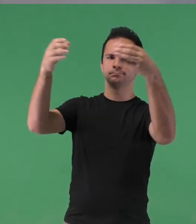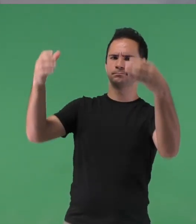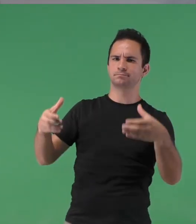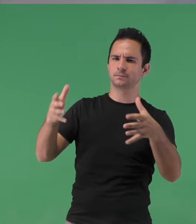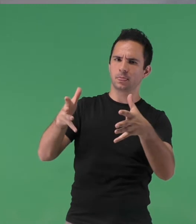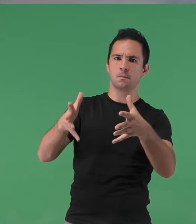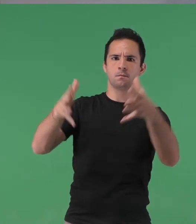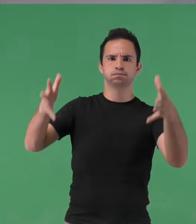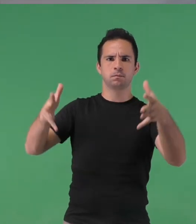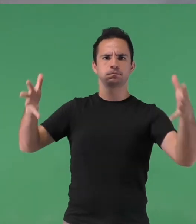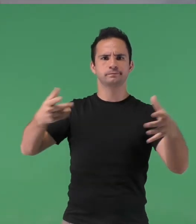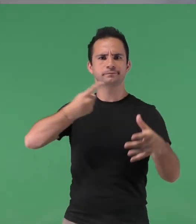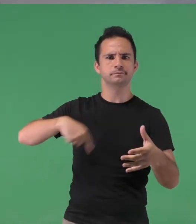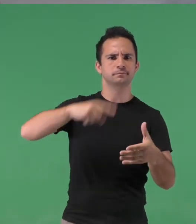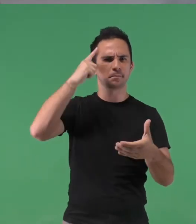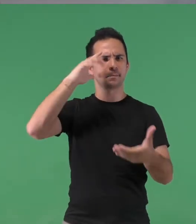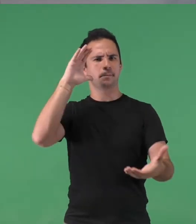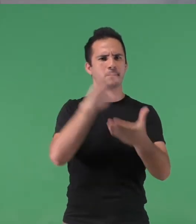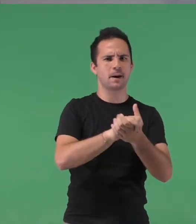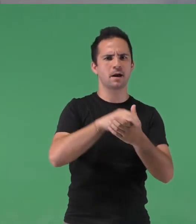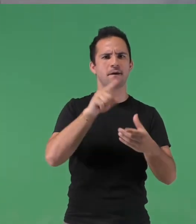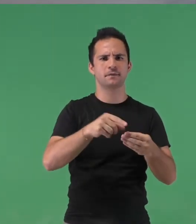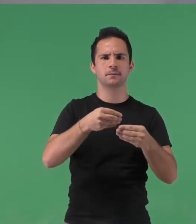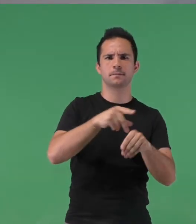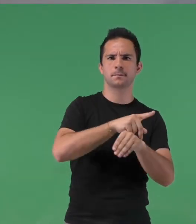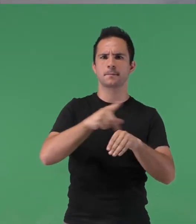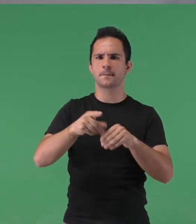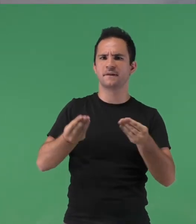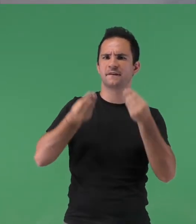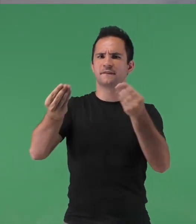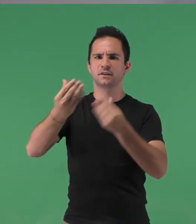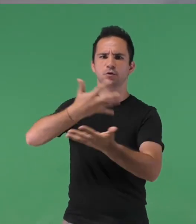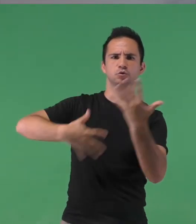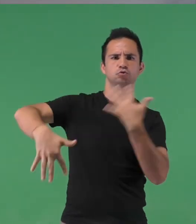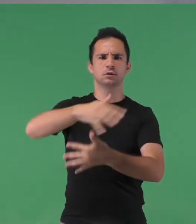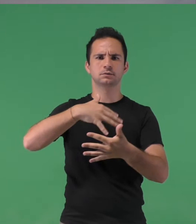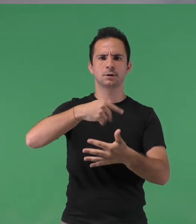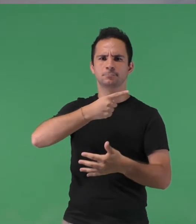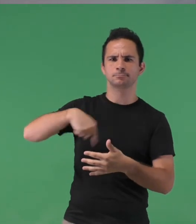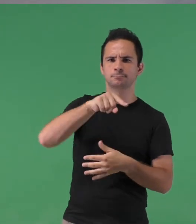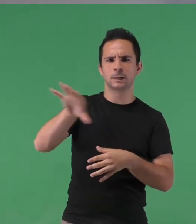we can intrigue people more to engage with us than provoking to them with a feeling of pity